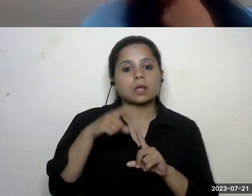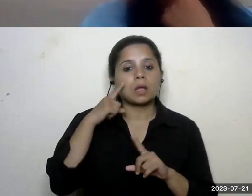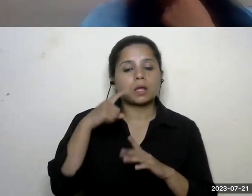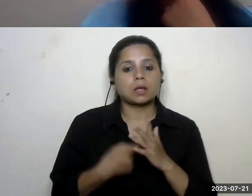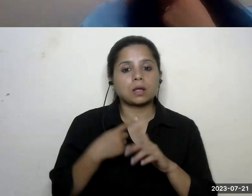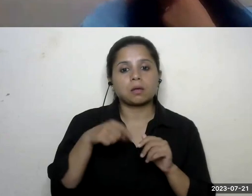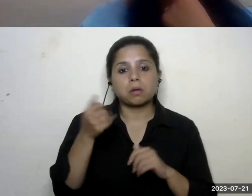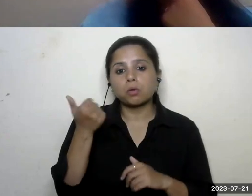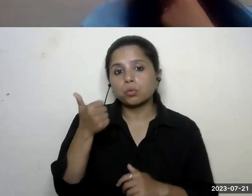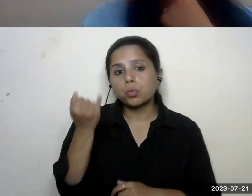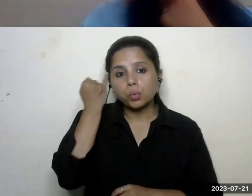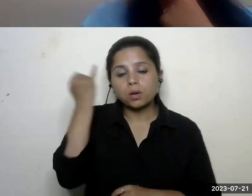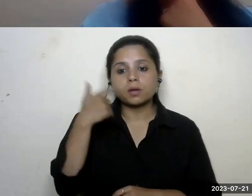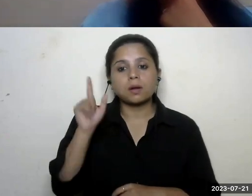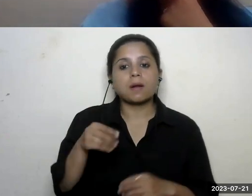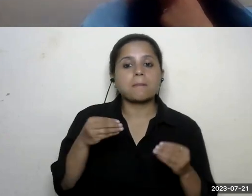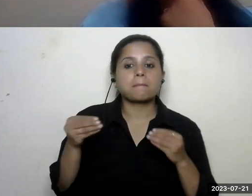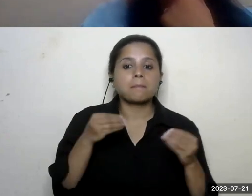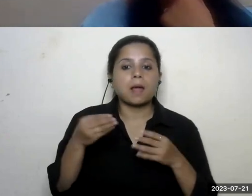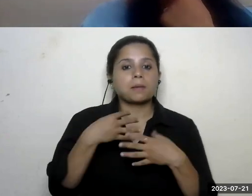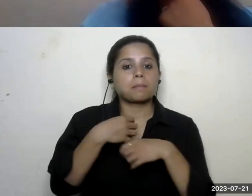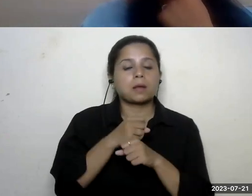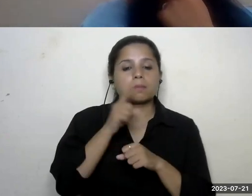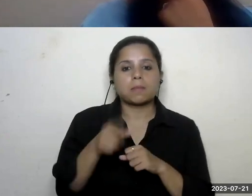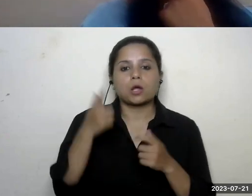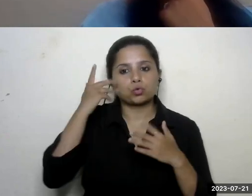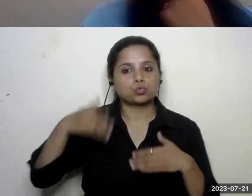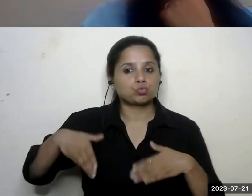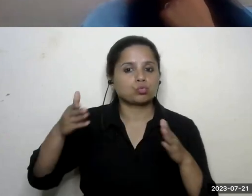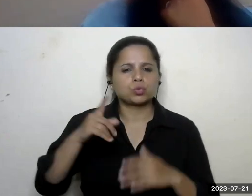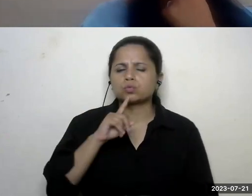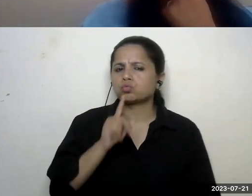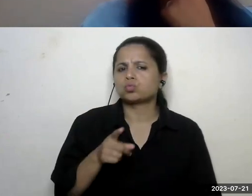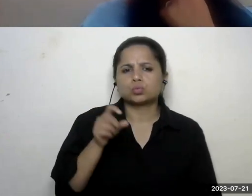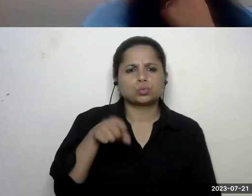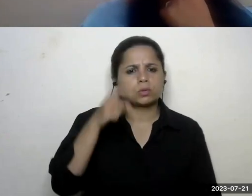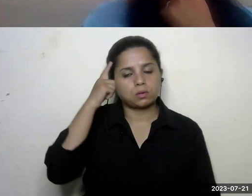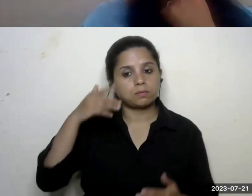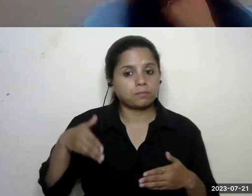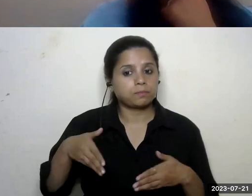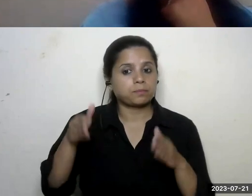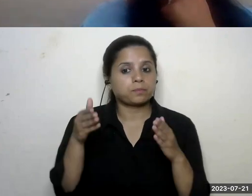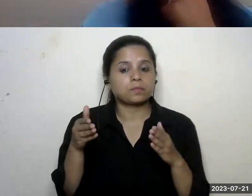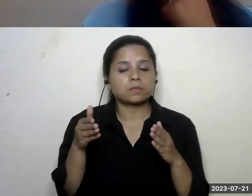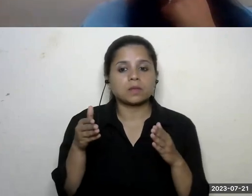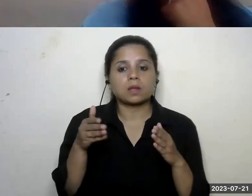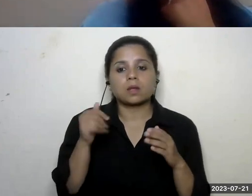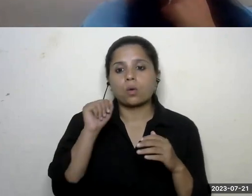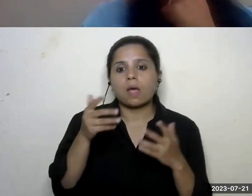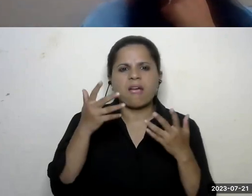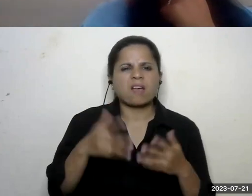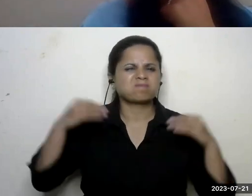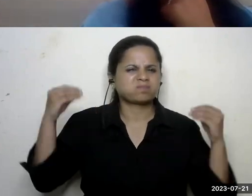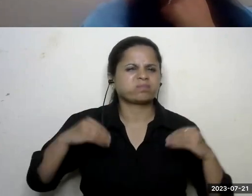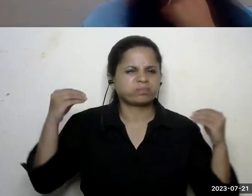has a great idea we need to use plastic to make the road it's true because the roads are between the heavy rain